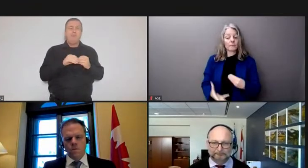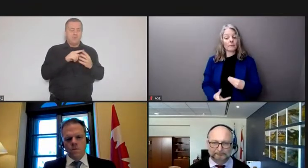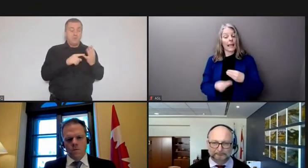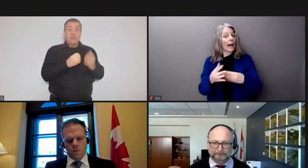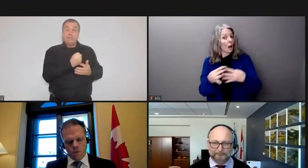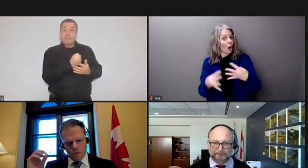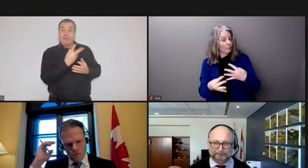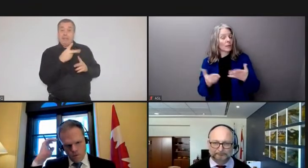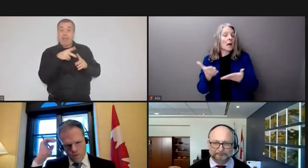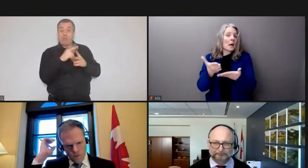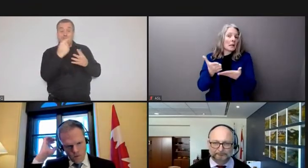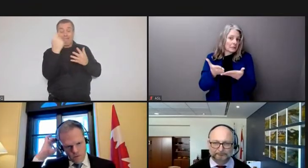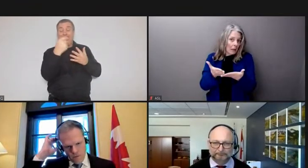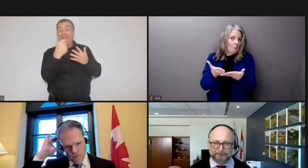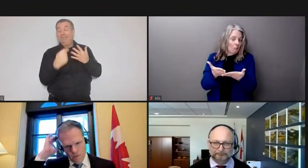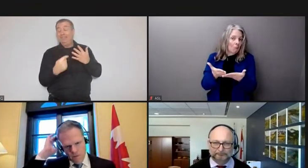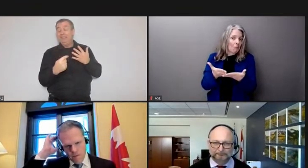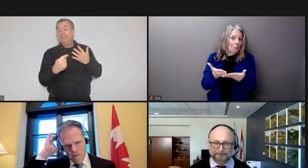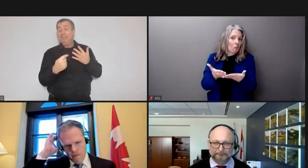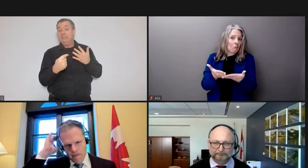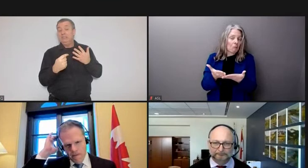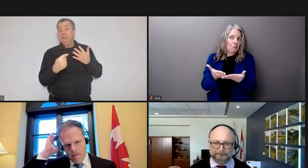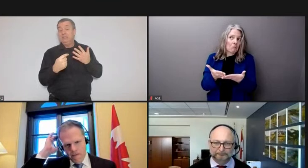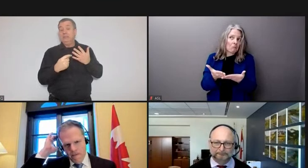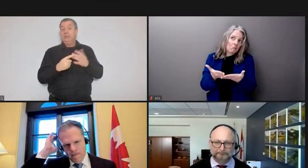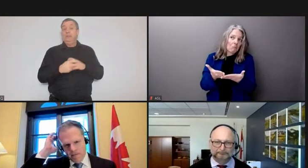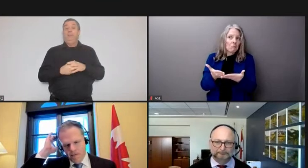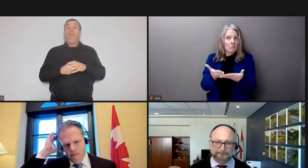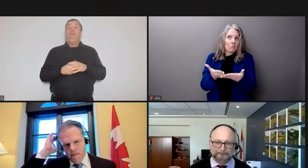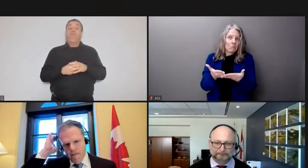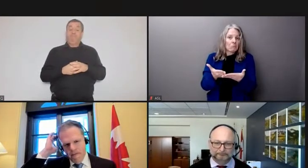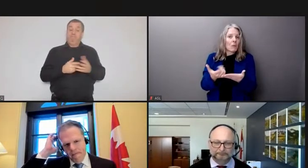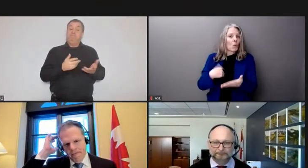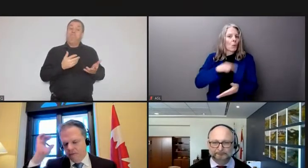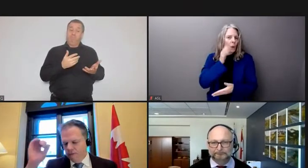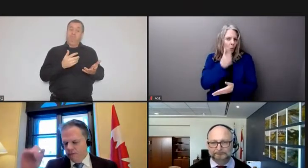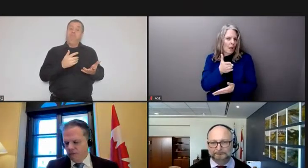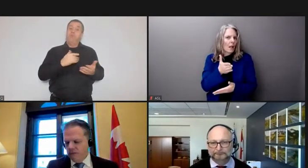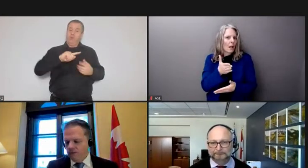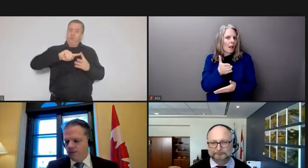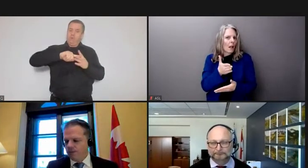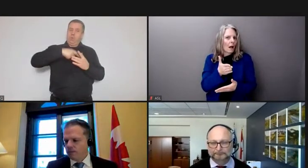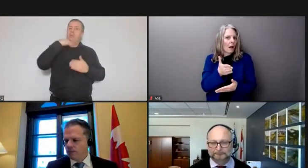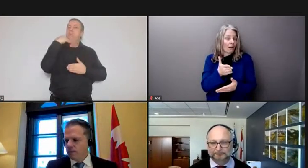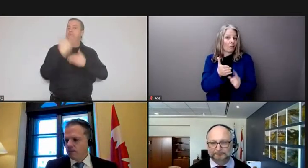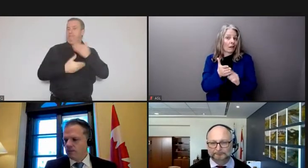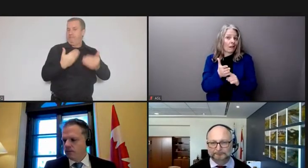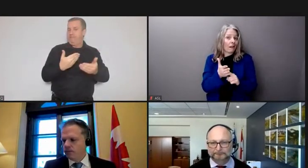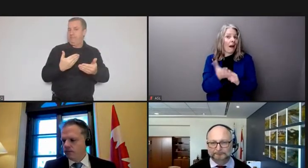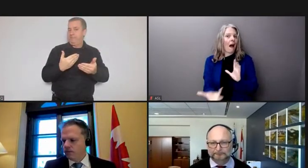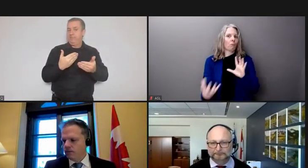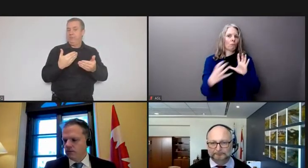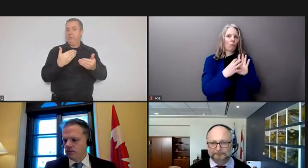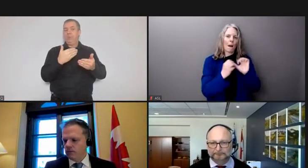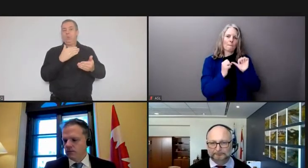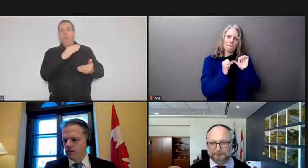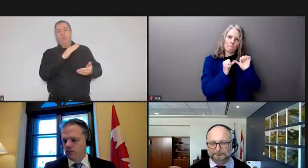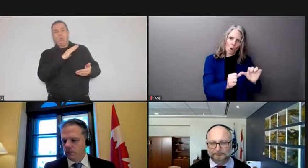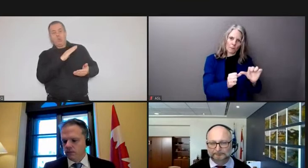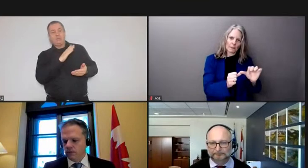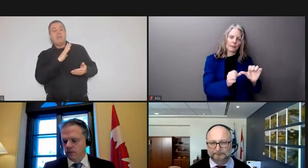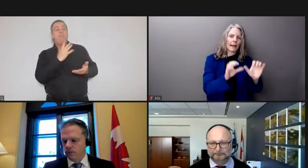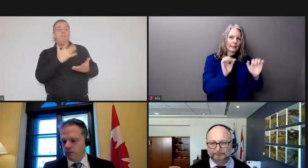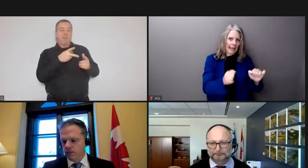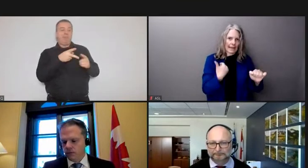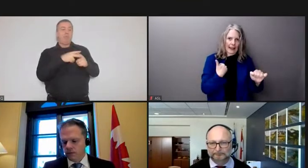we will be putting forward measures to put those tools permanently in place the authorities of